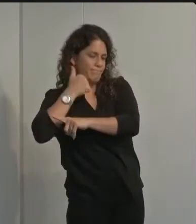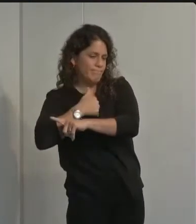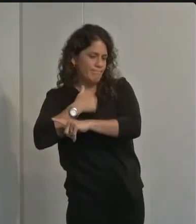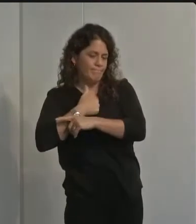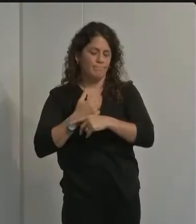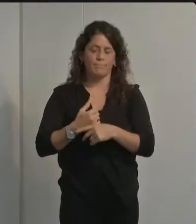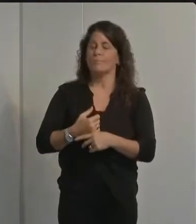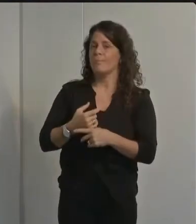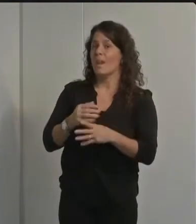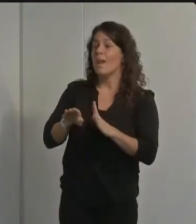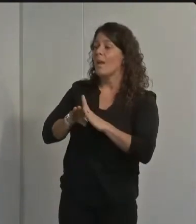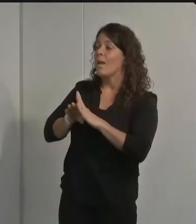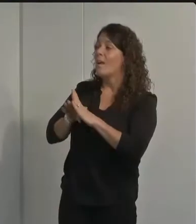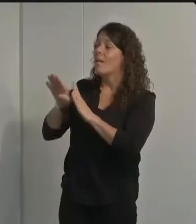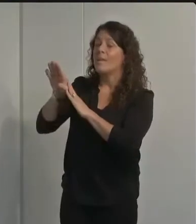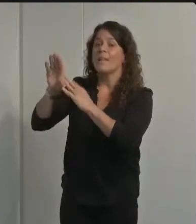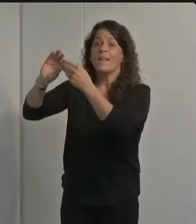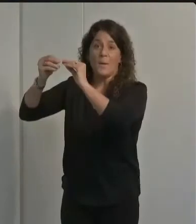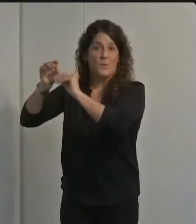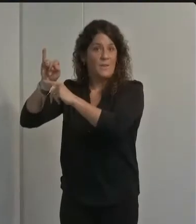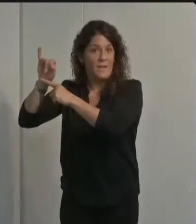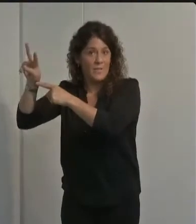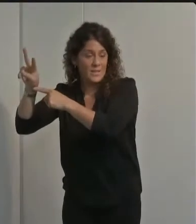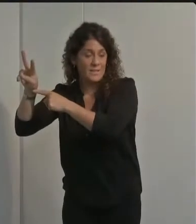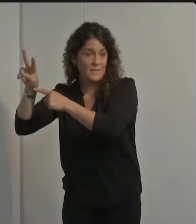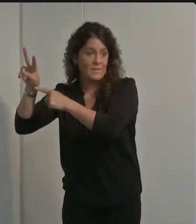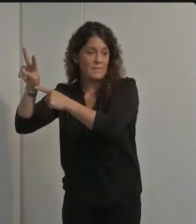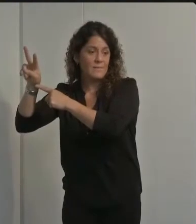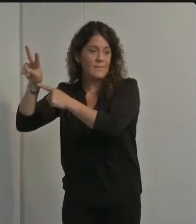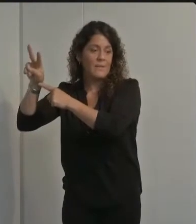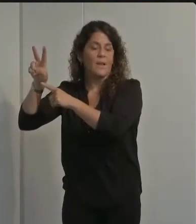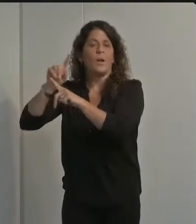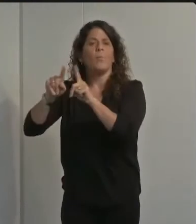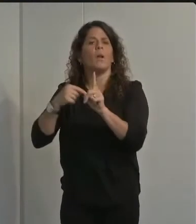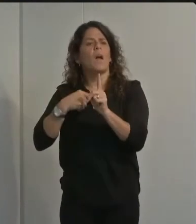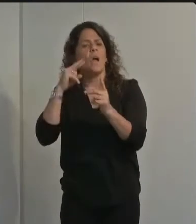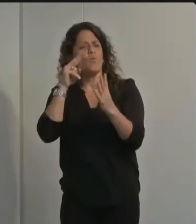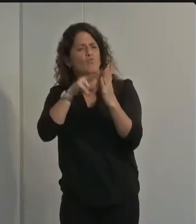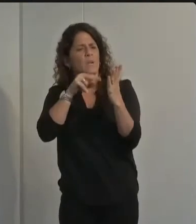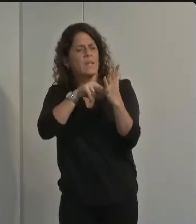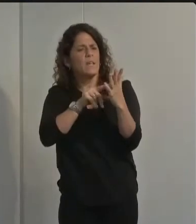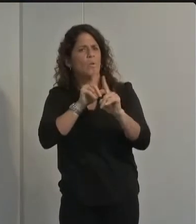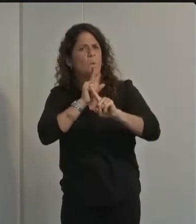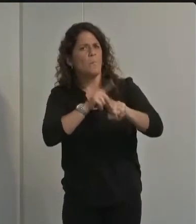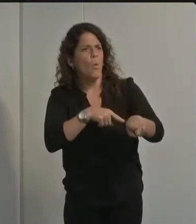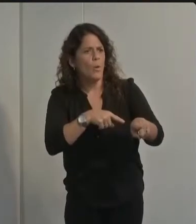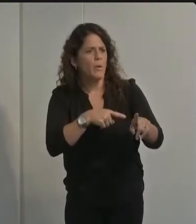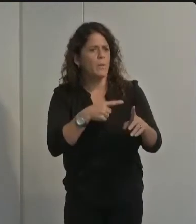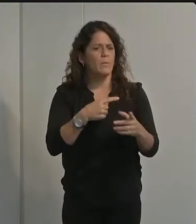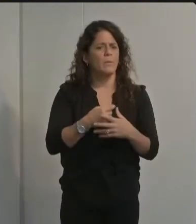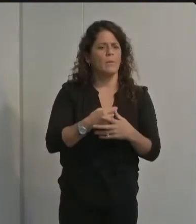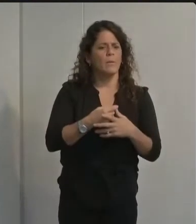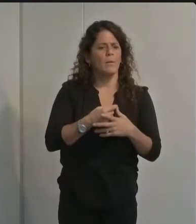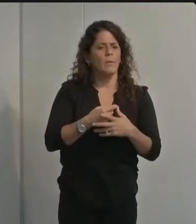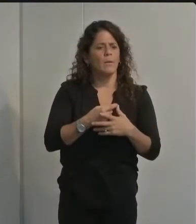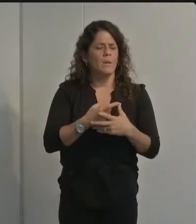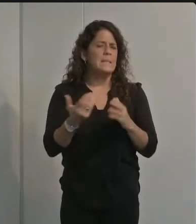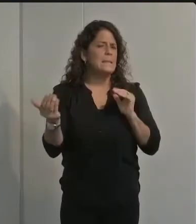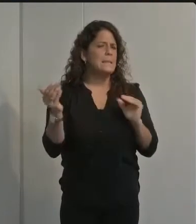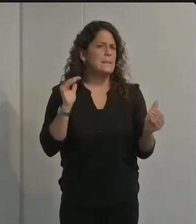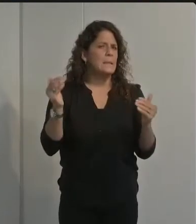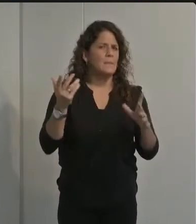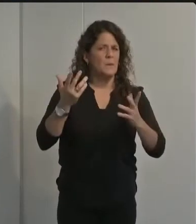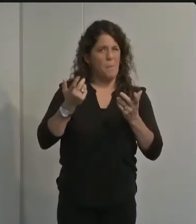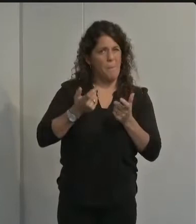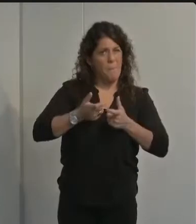it's been a big surge of cases in isla vista and when i'm looking at some of the reporting like from the daily nexus the student paper there seems to be quite a bit of